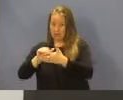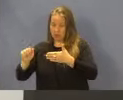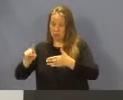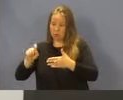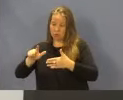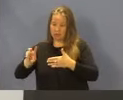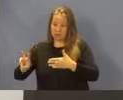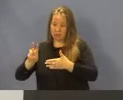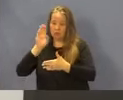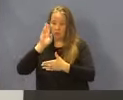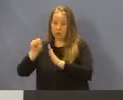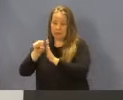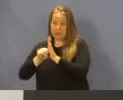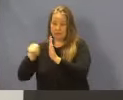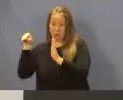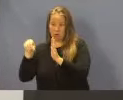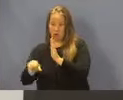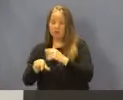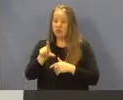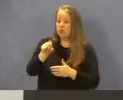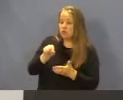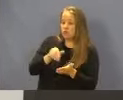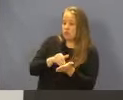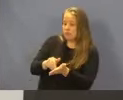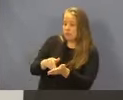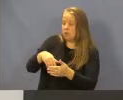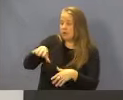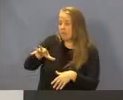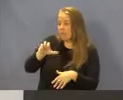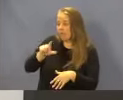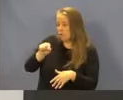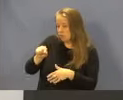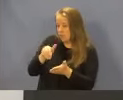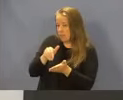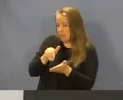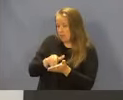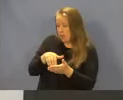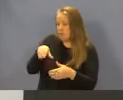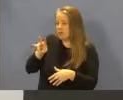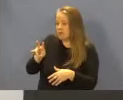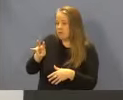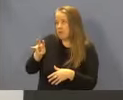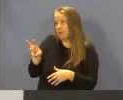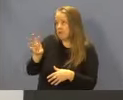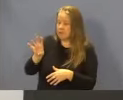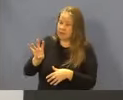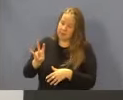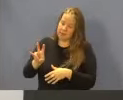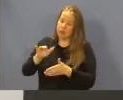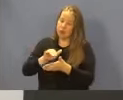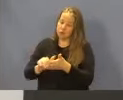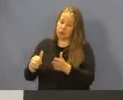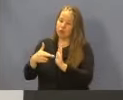represents state cost. $20,520,767 represents